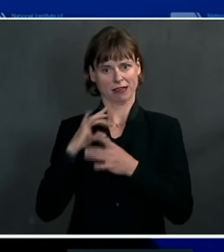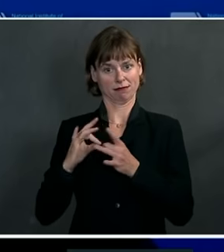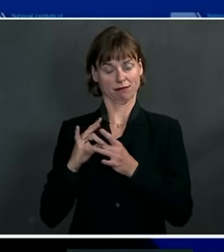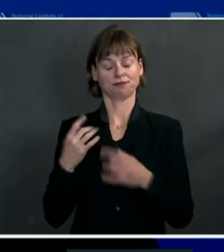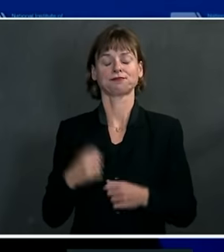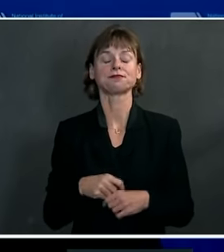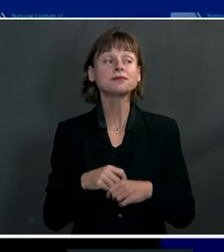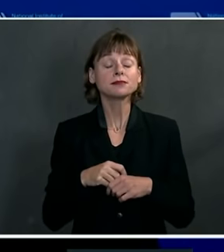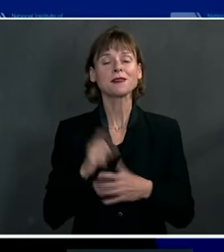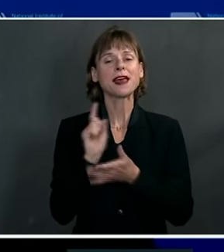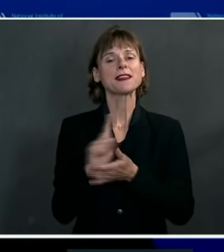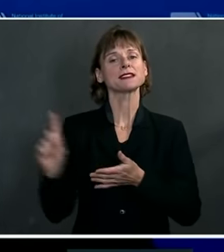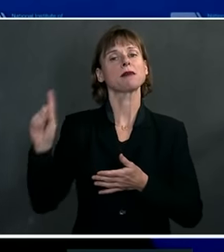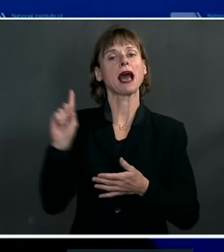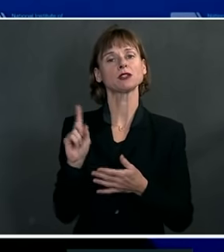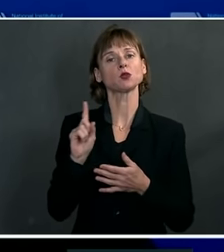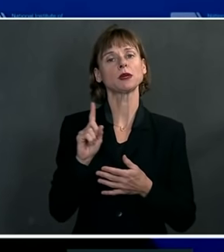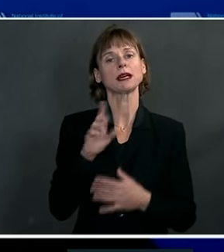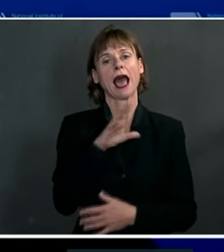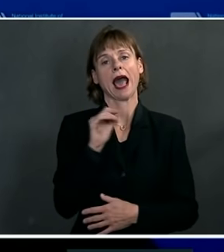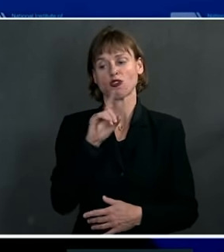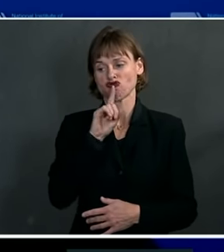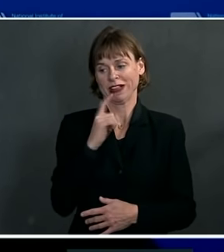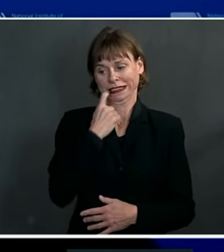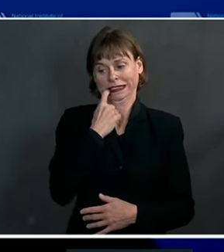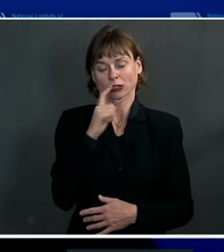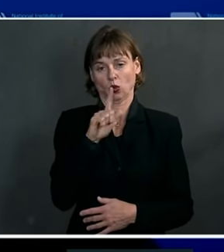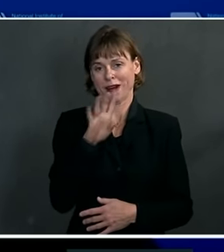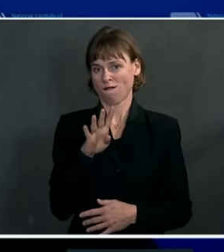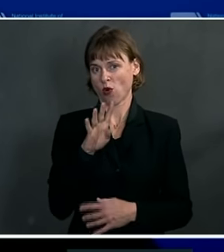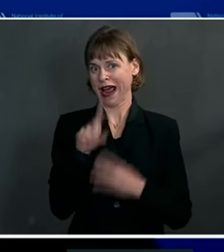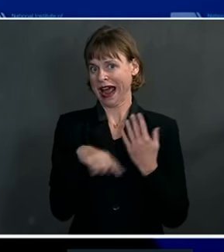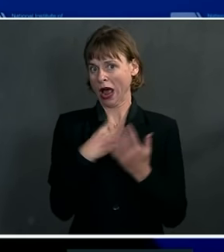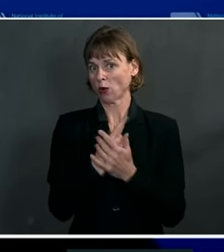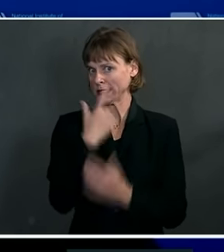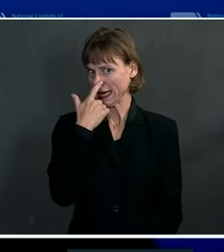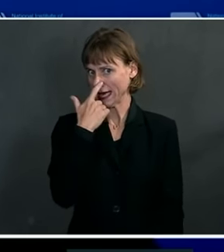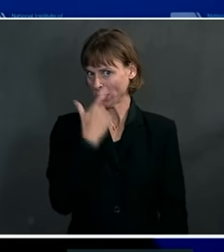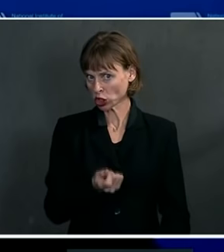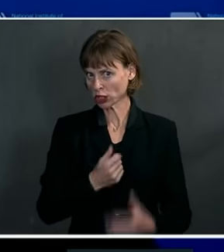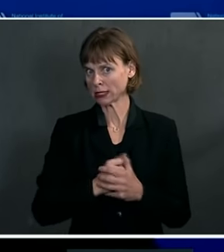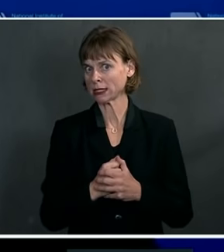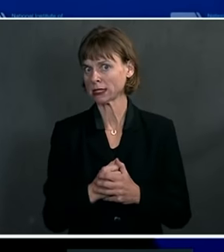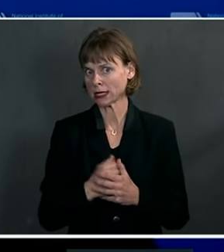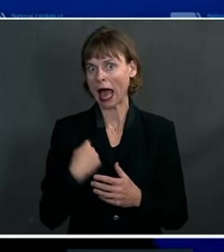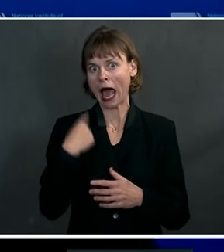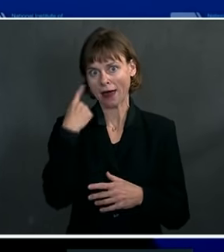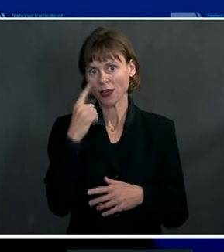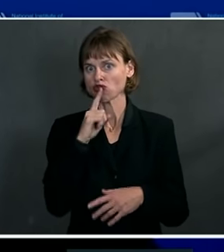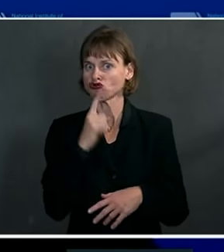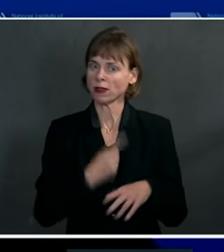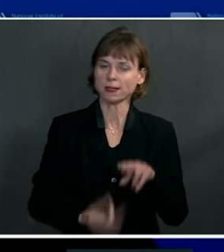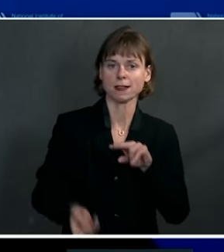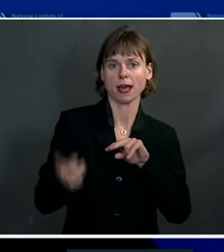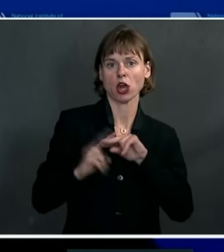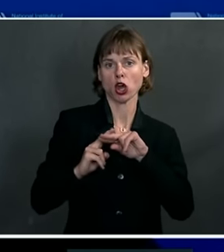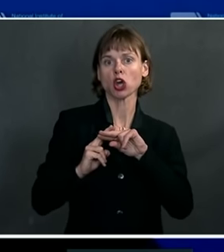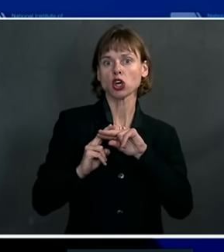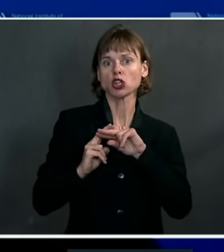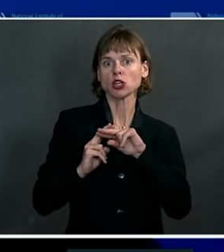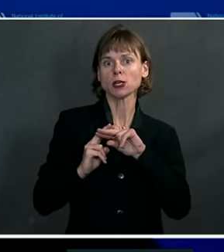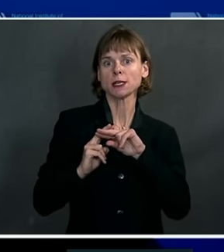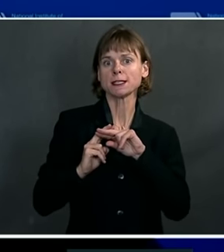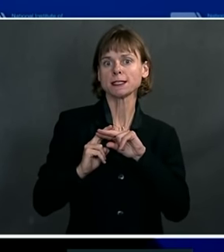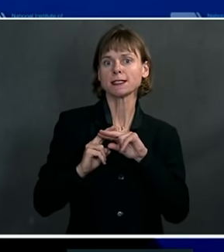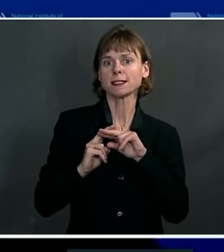week, and particularly the past 24 hours, have been really interesting, and I think value added to the issue of